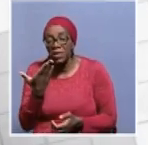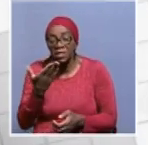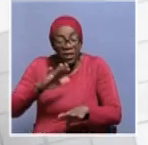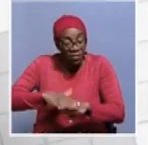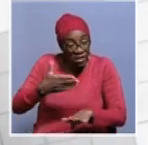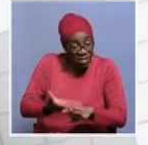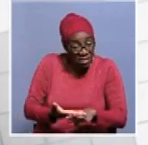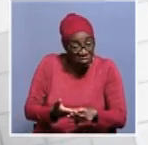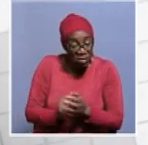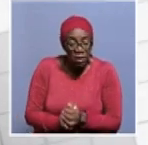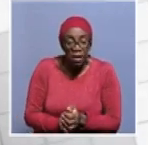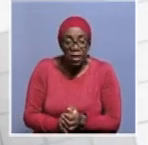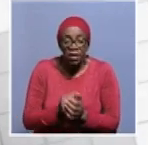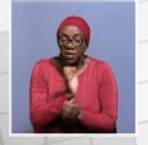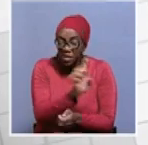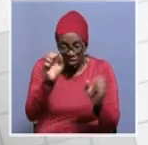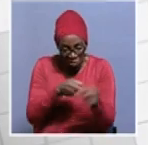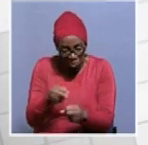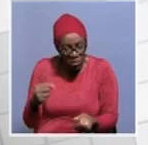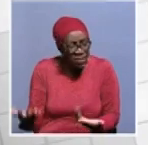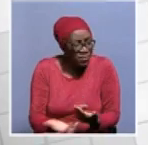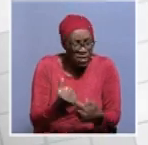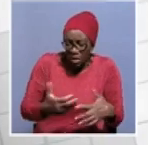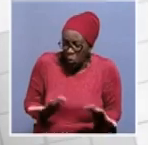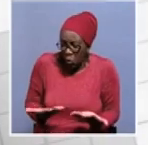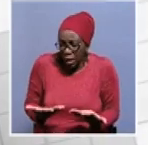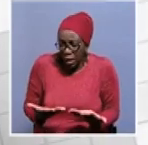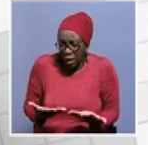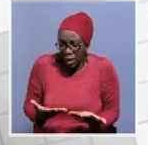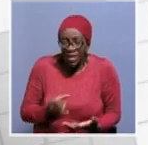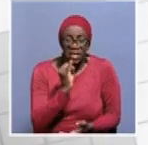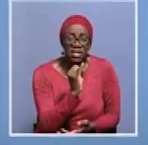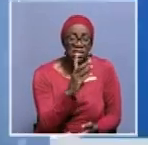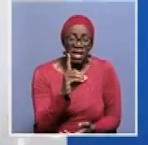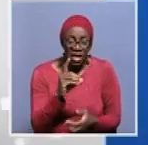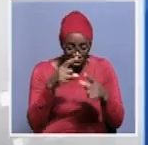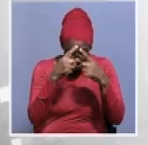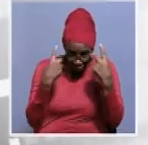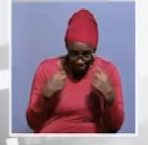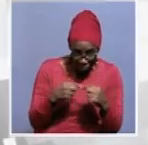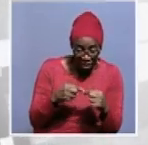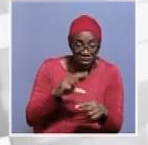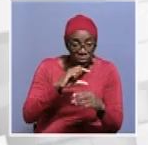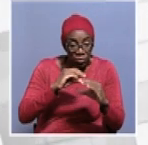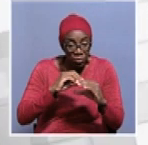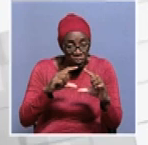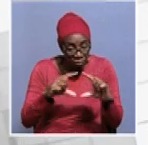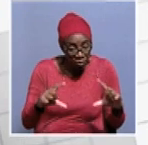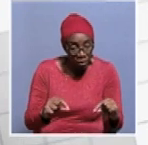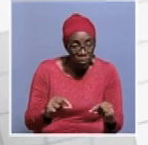now is certain they hope and trust that they're to get everything done by tomorrow in terms of transport to zambia